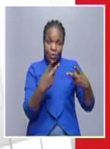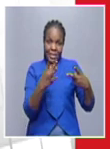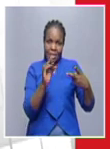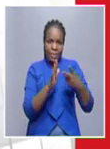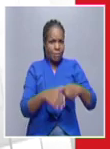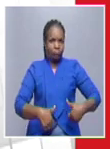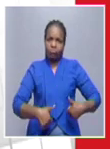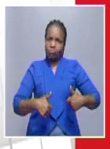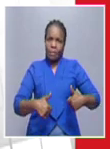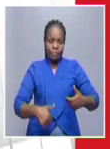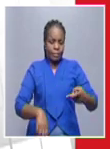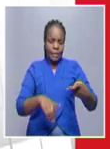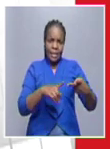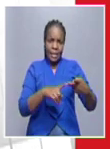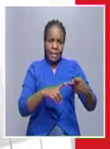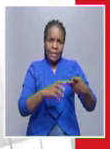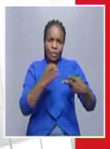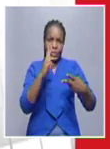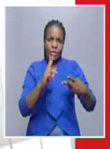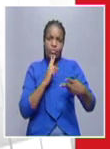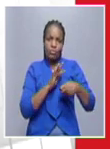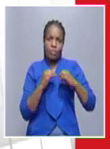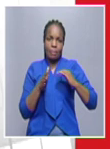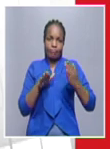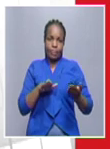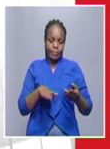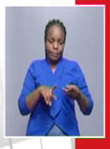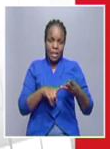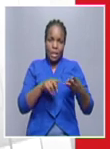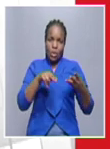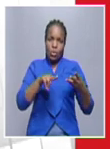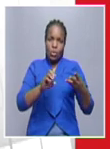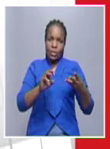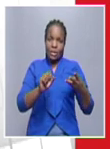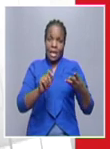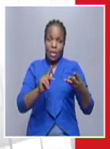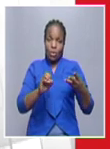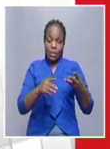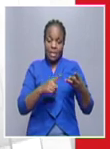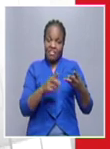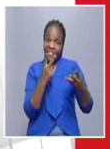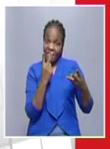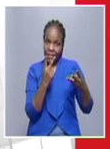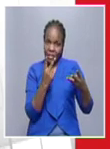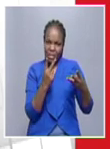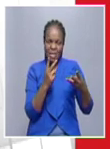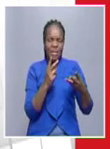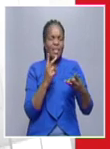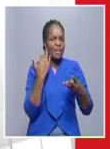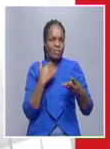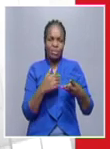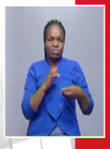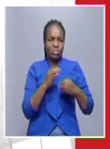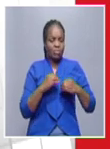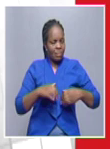and there was one day who's circles had two and those two had recovered there was no